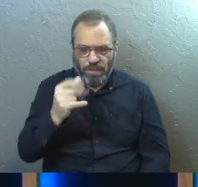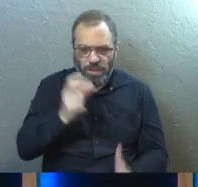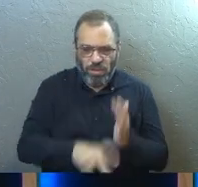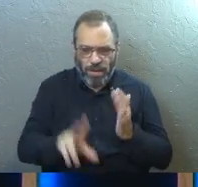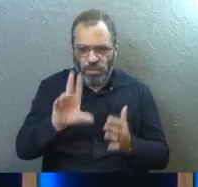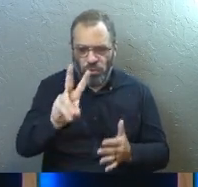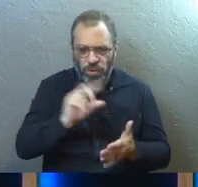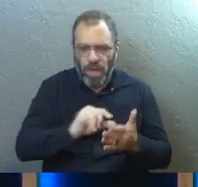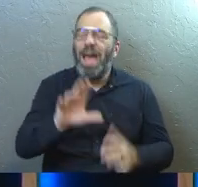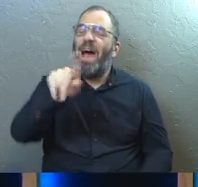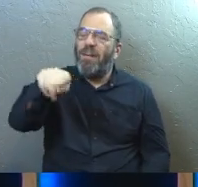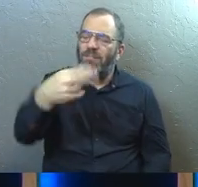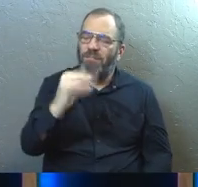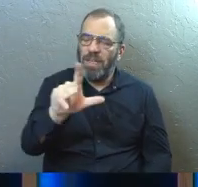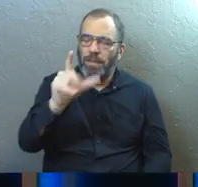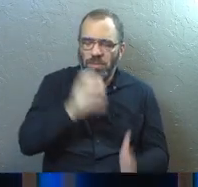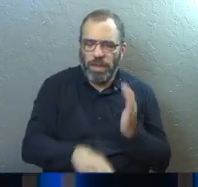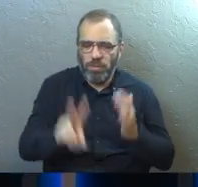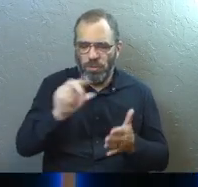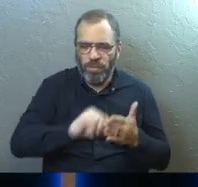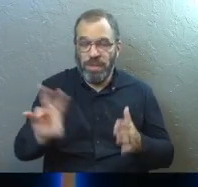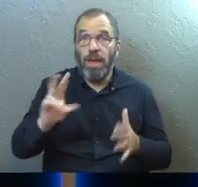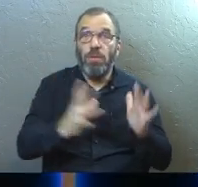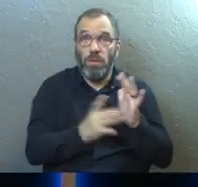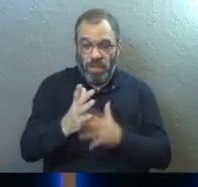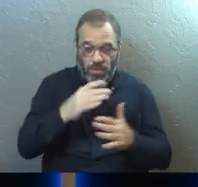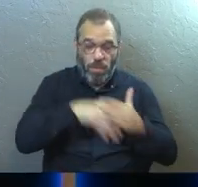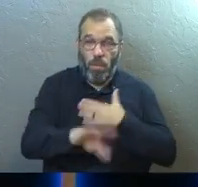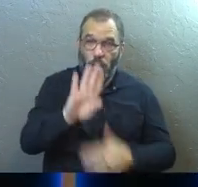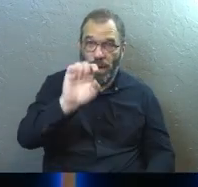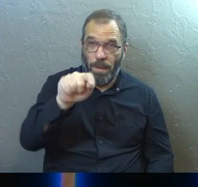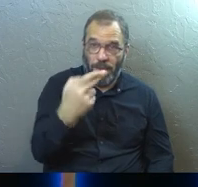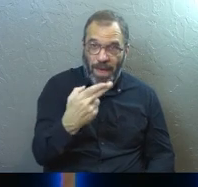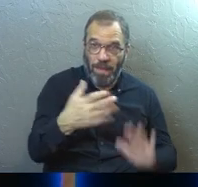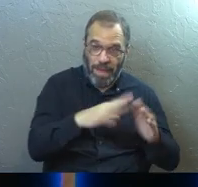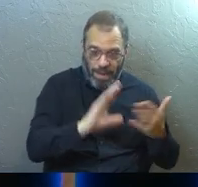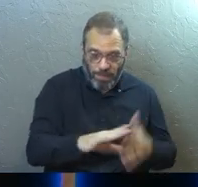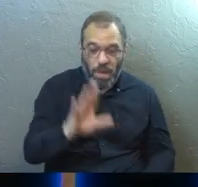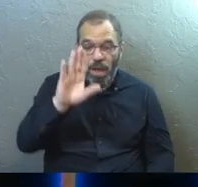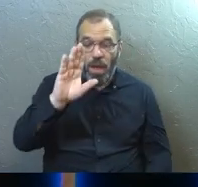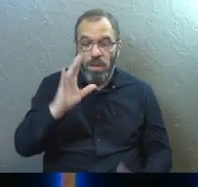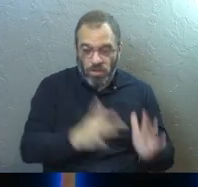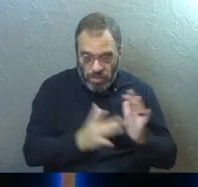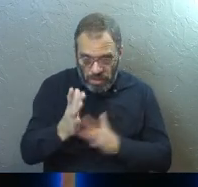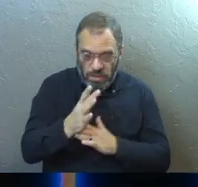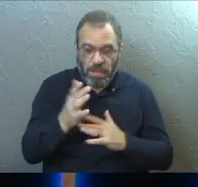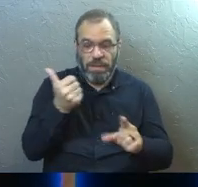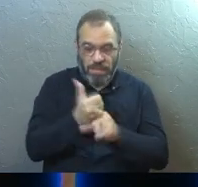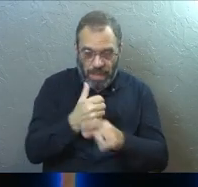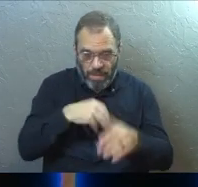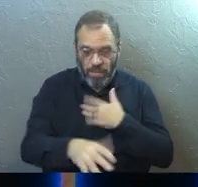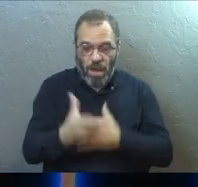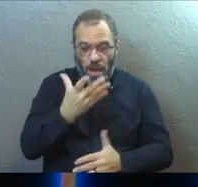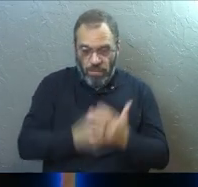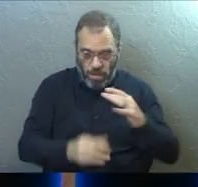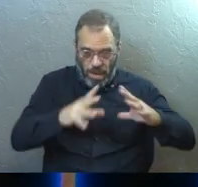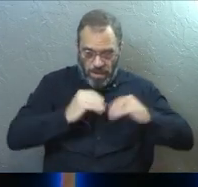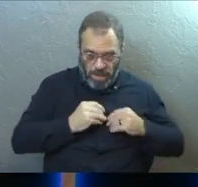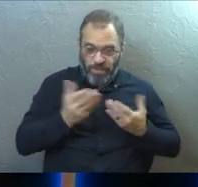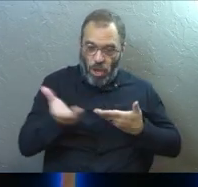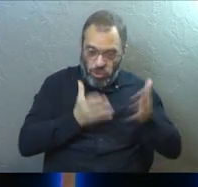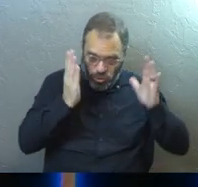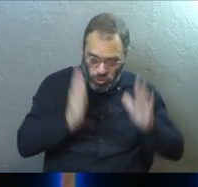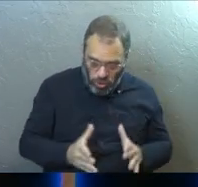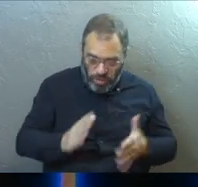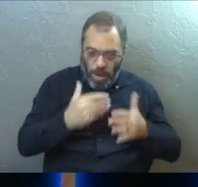Jesus, this is describing Jesus coming from heaven and being born in Bethlehem, becoming a person, right? It says, Jesus emptied himself by taking the form of a